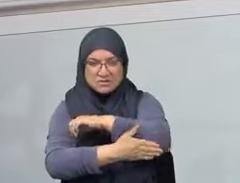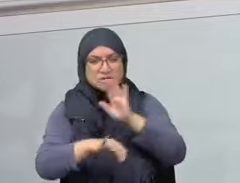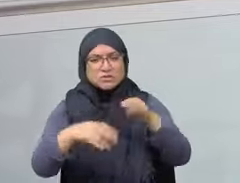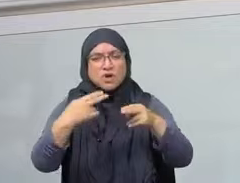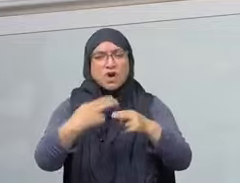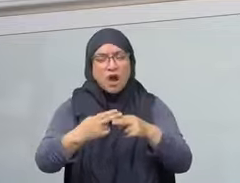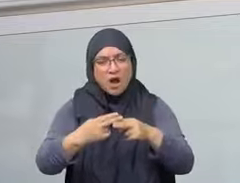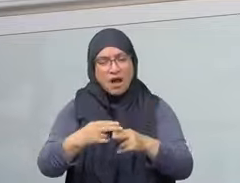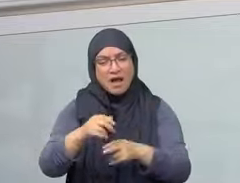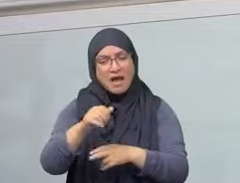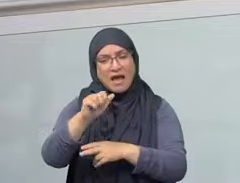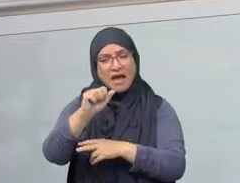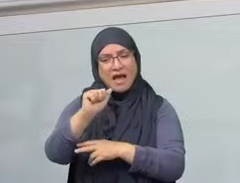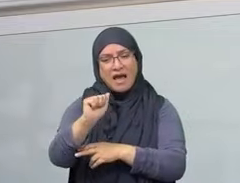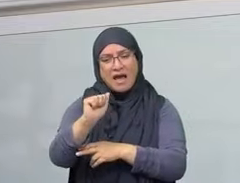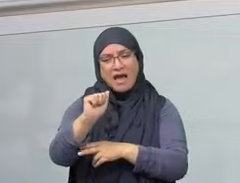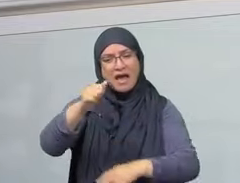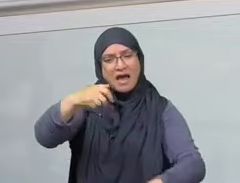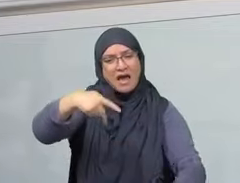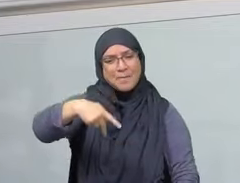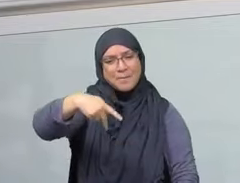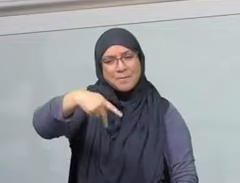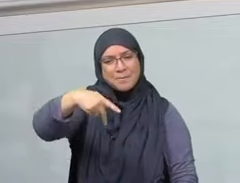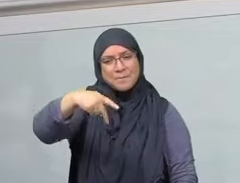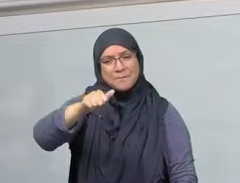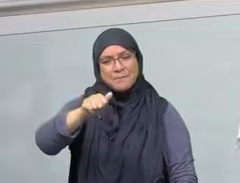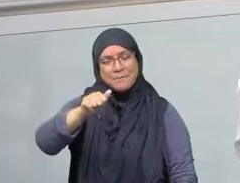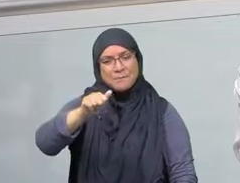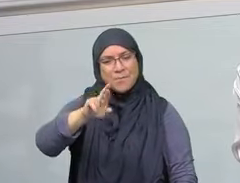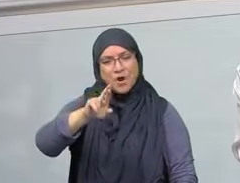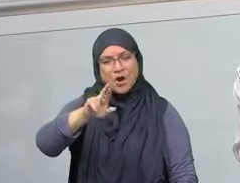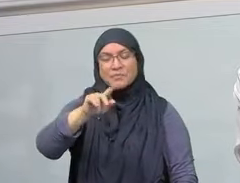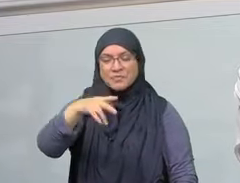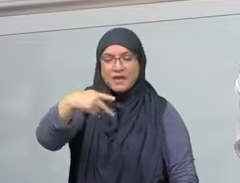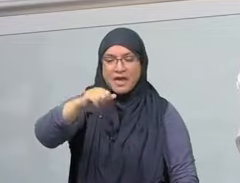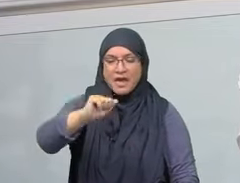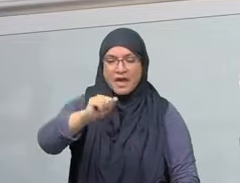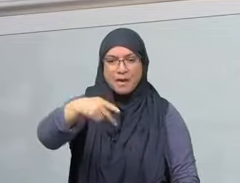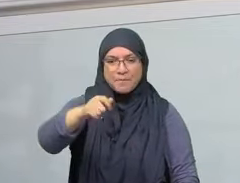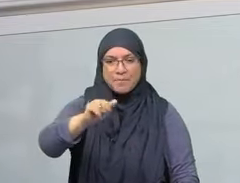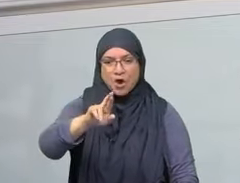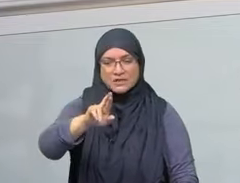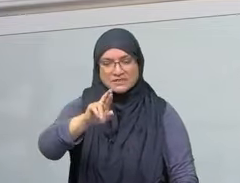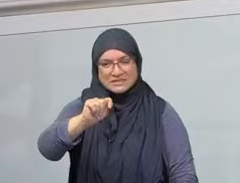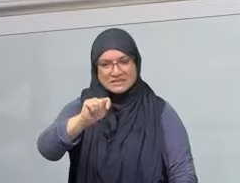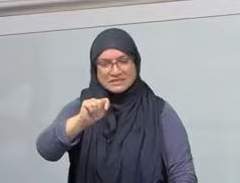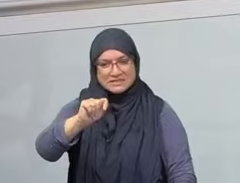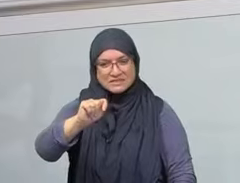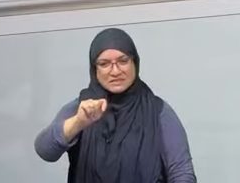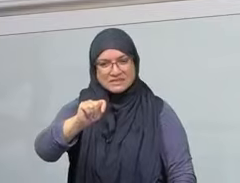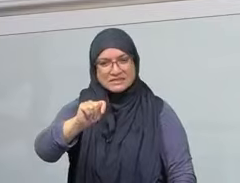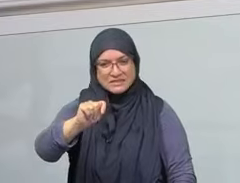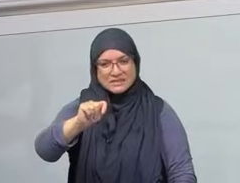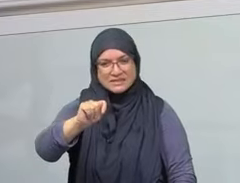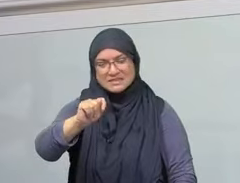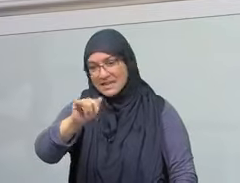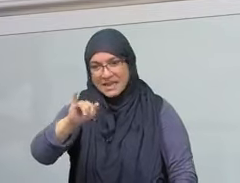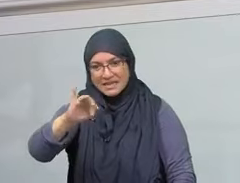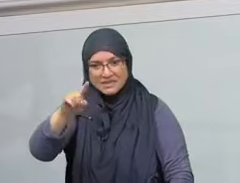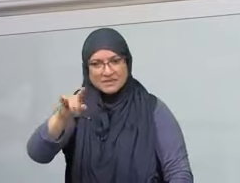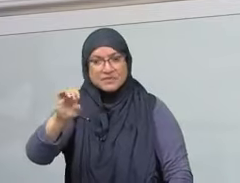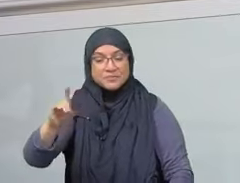political alliance with the United States from abroad if you're not willing to abandon the Palestinians. And that's a price that too many Muslims,